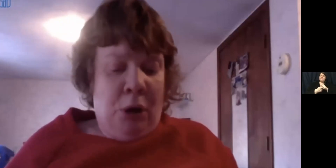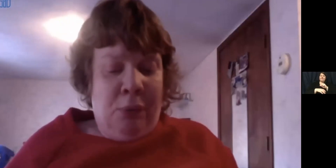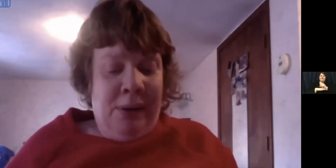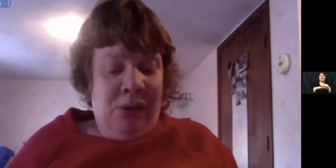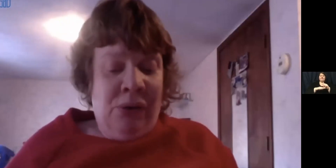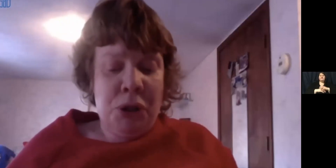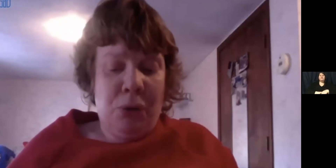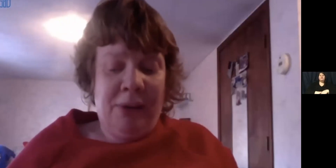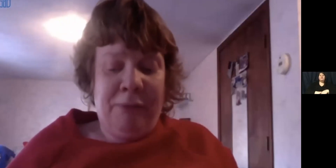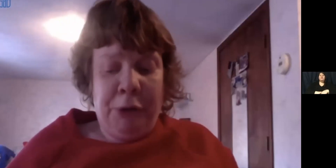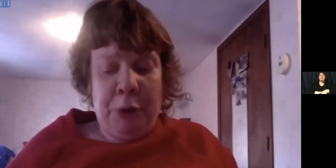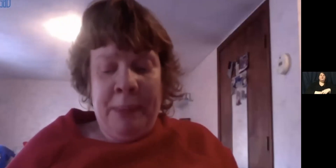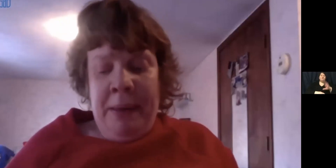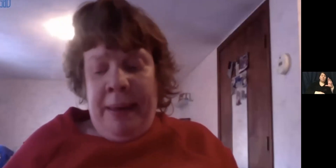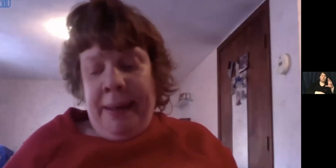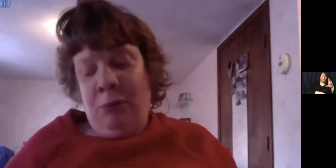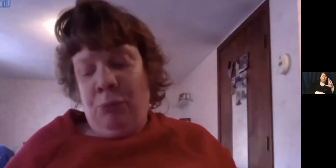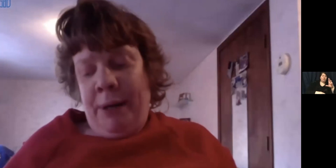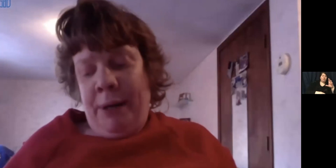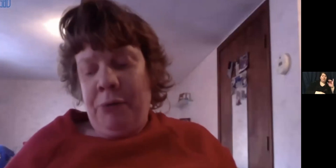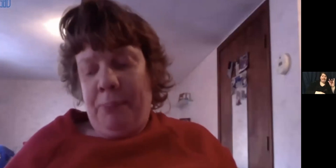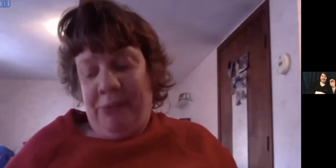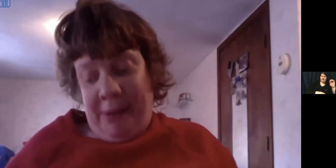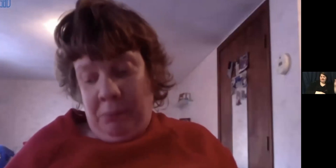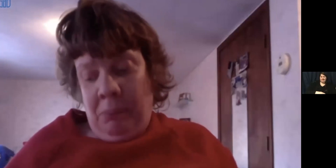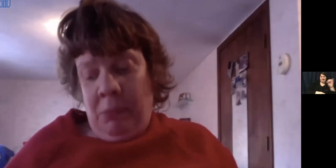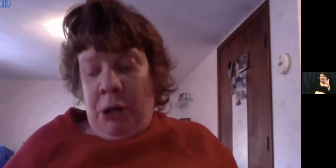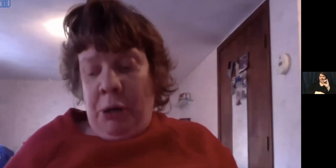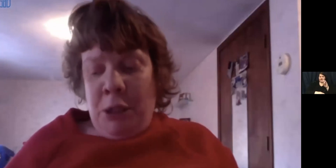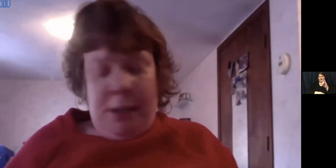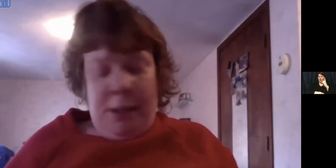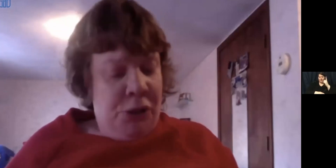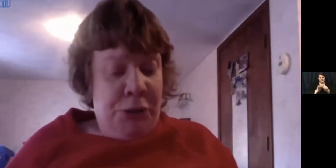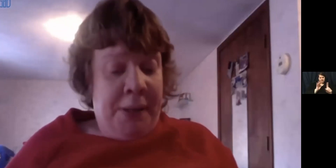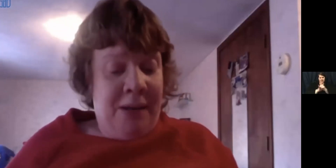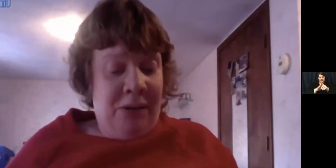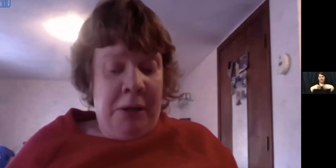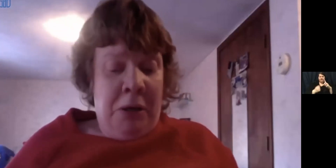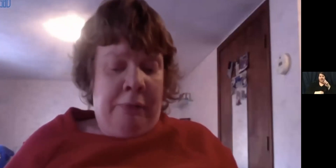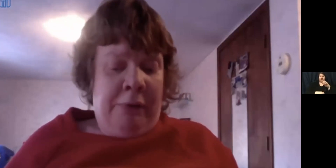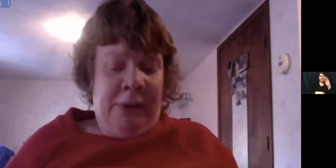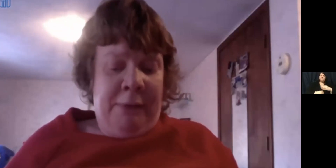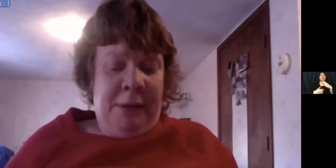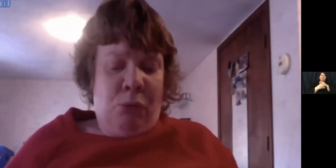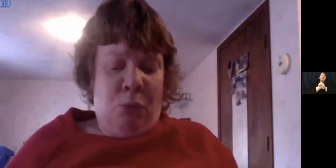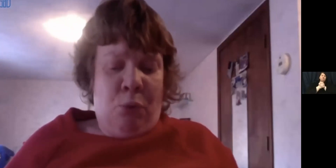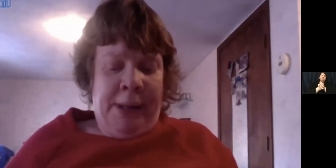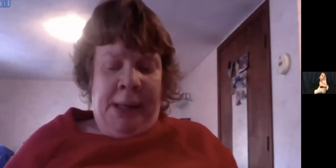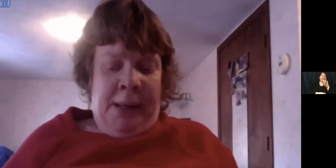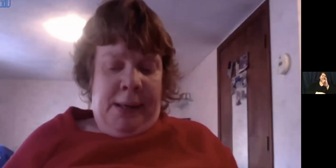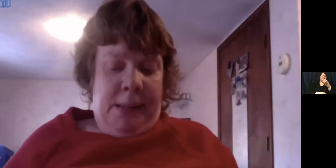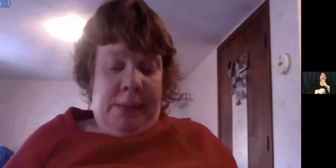Cassidy always shows up for the group and gives 100%. Congratulations to Cassidy on receiving this